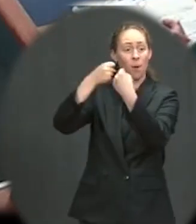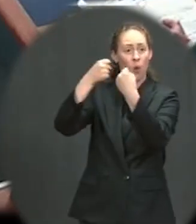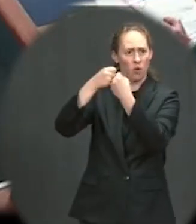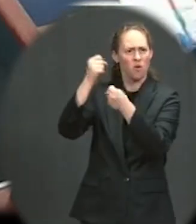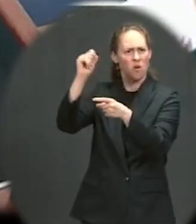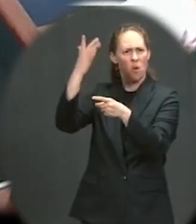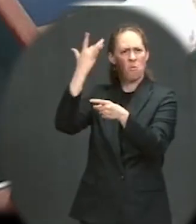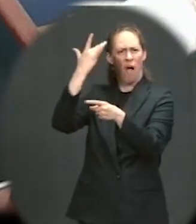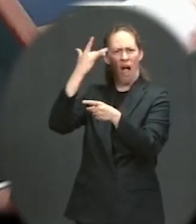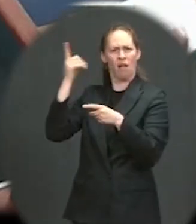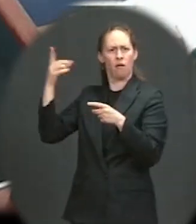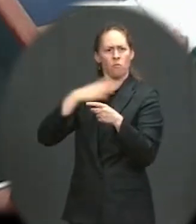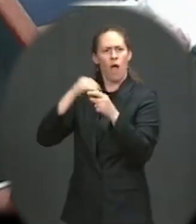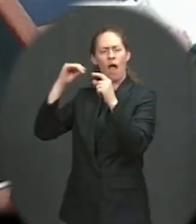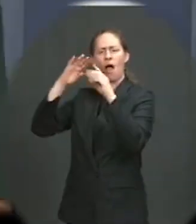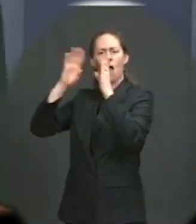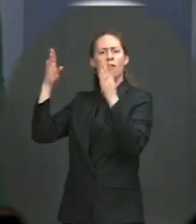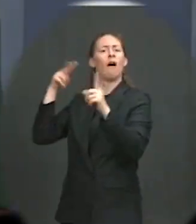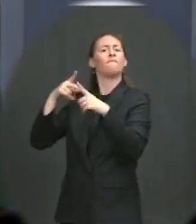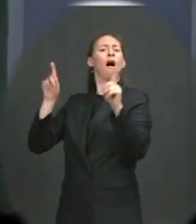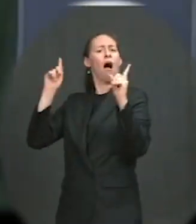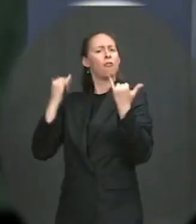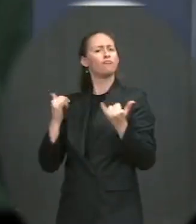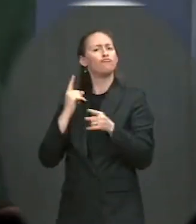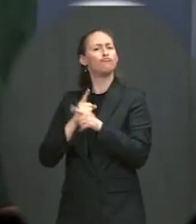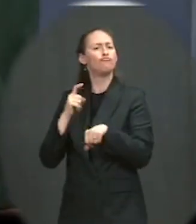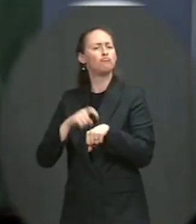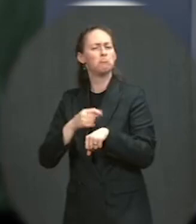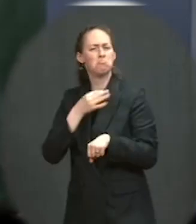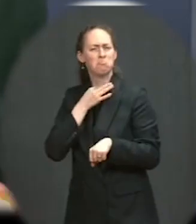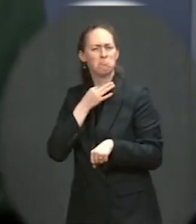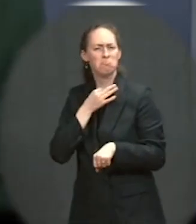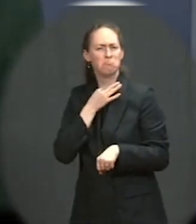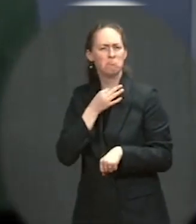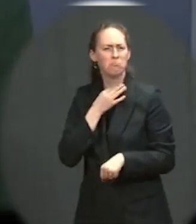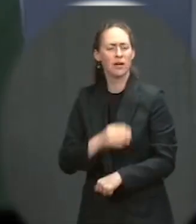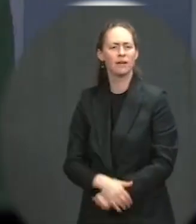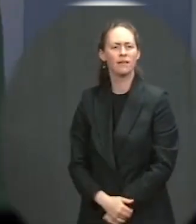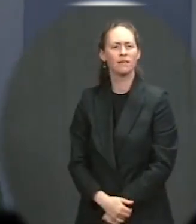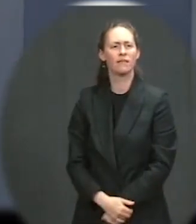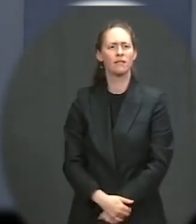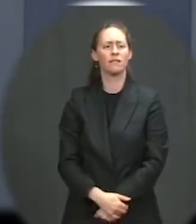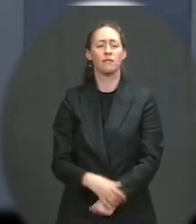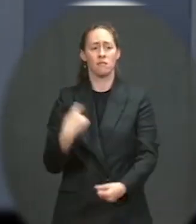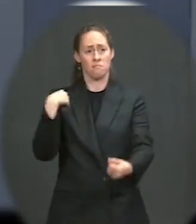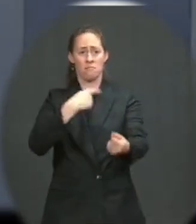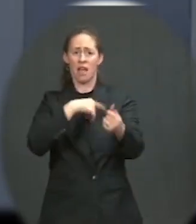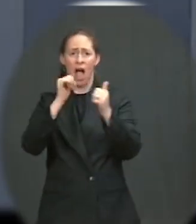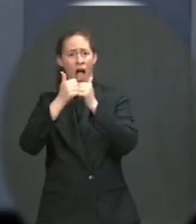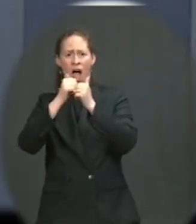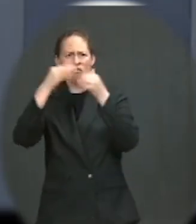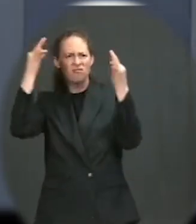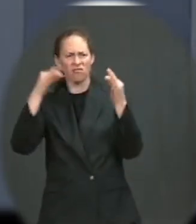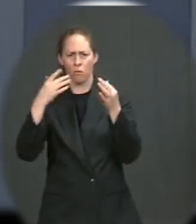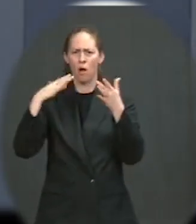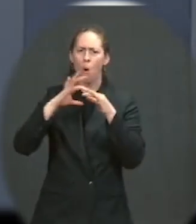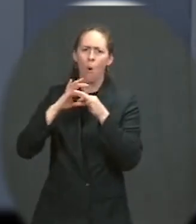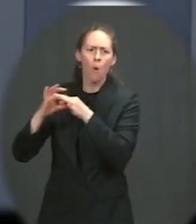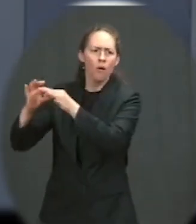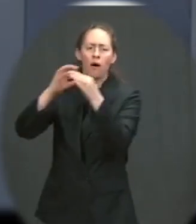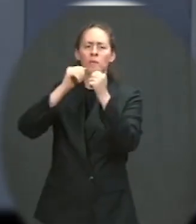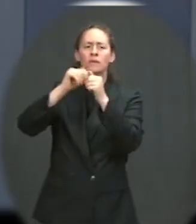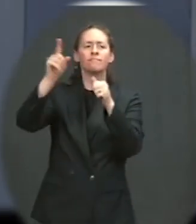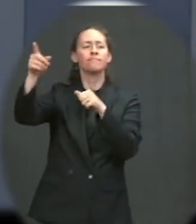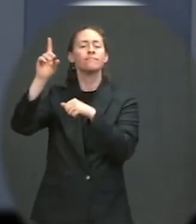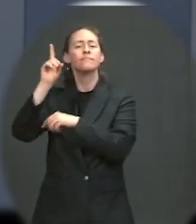appropriate time for that visit? Well, I think, Francesca, the decision on the timing was made in coordination with the Department of Homeland Security. As we've said